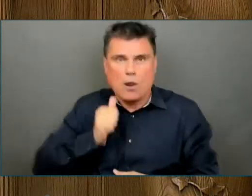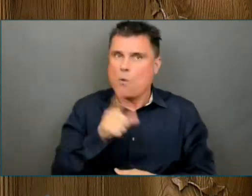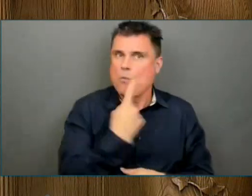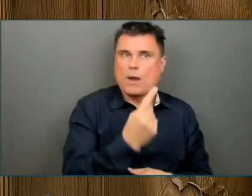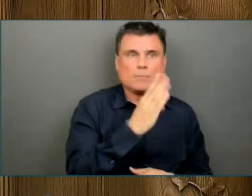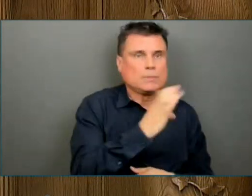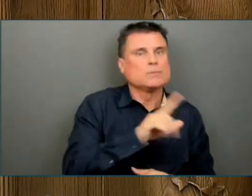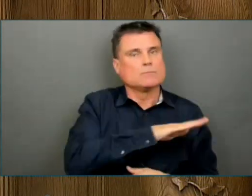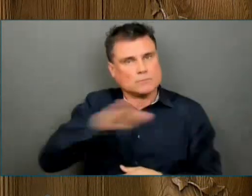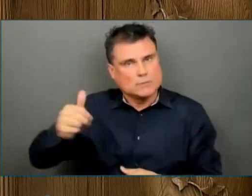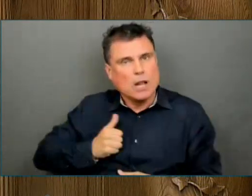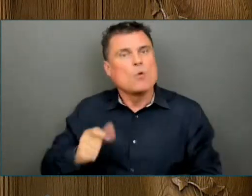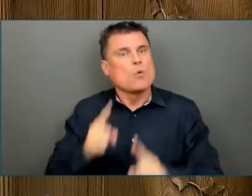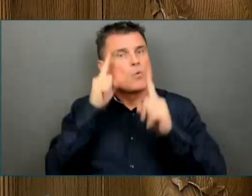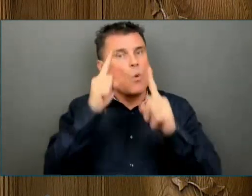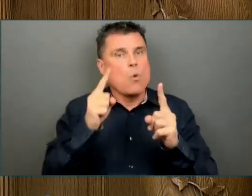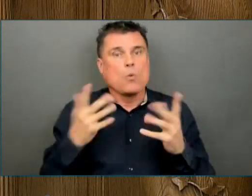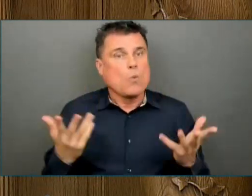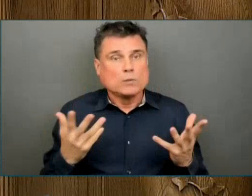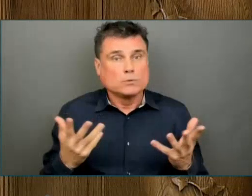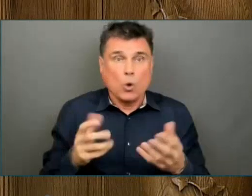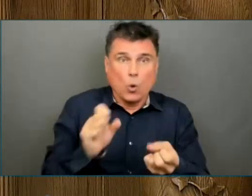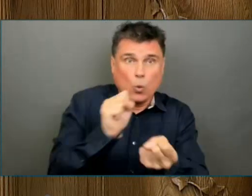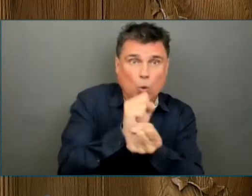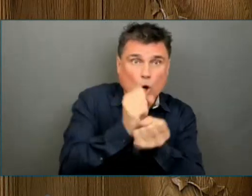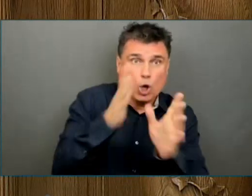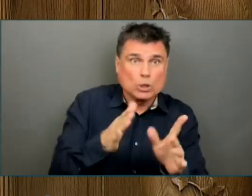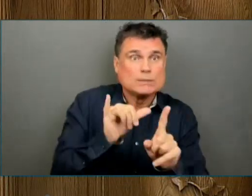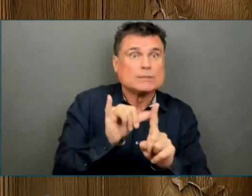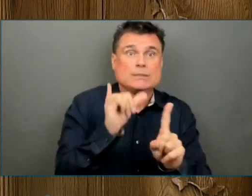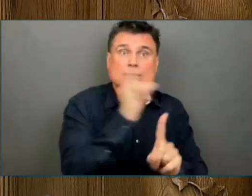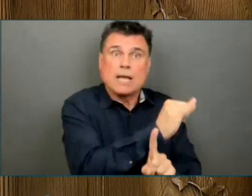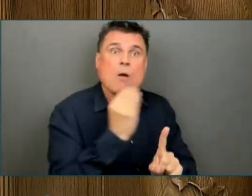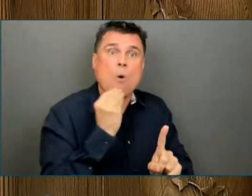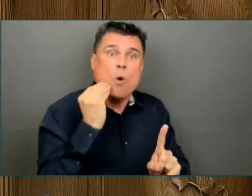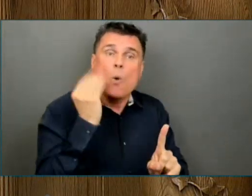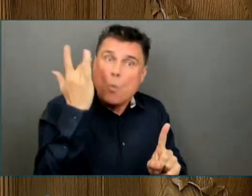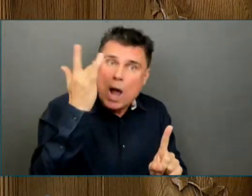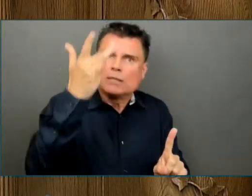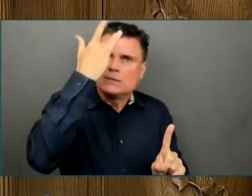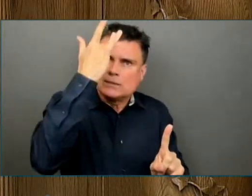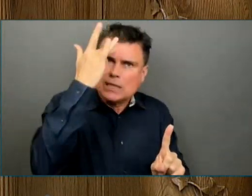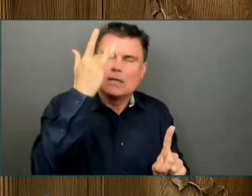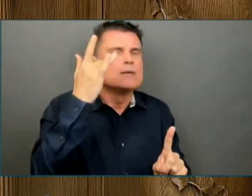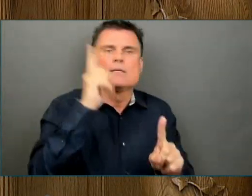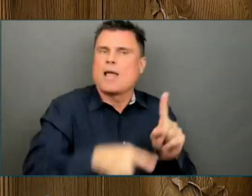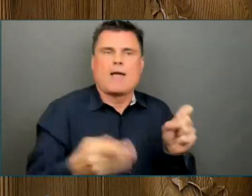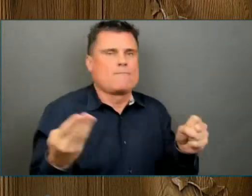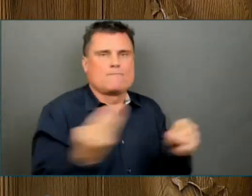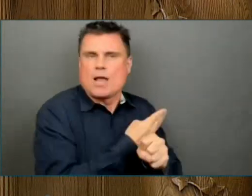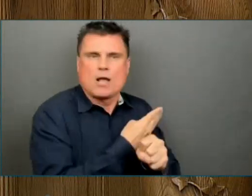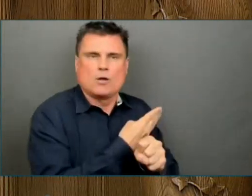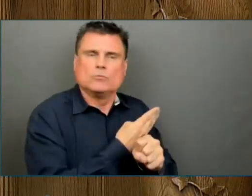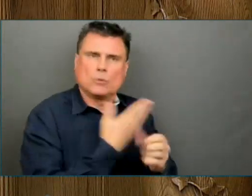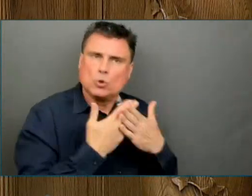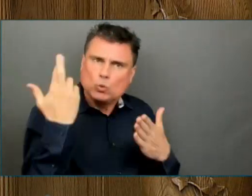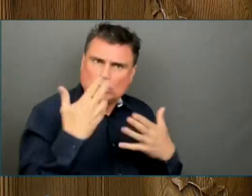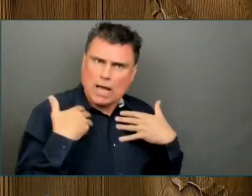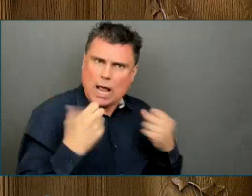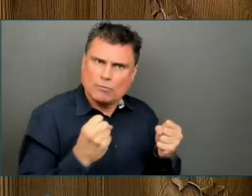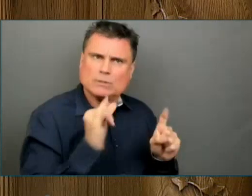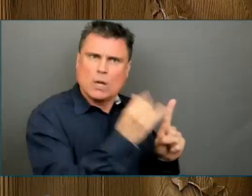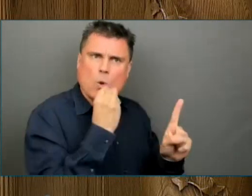sick. Your government understood that while COVID-19 has affected everyone, it has not done so